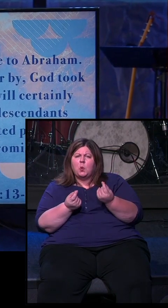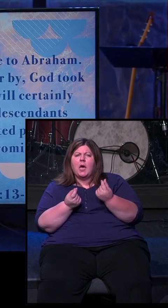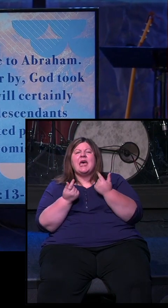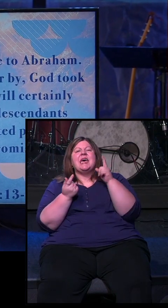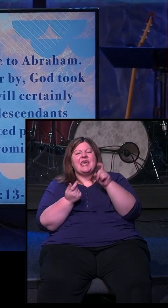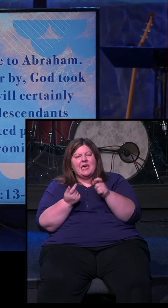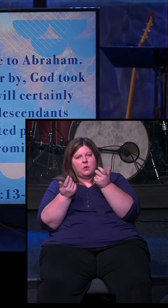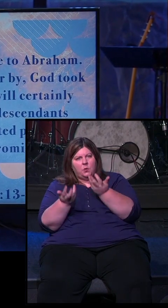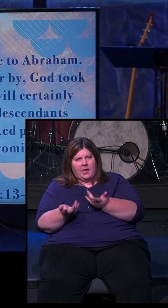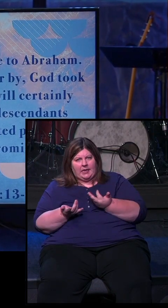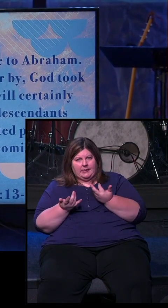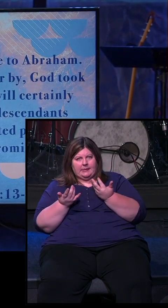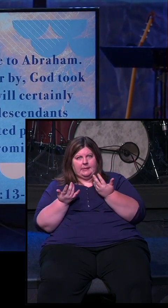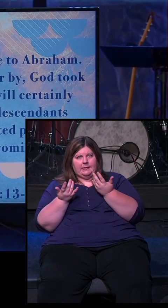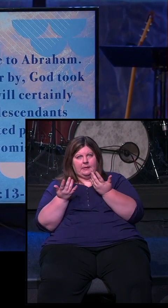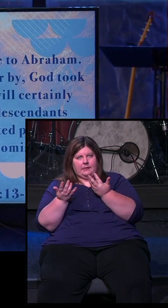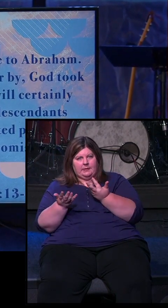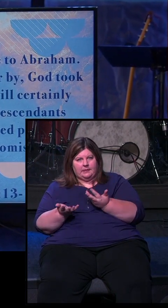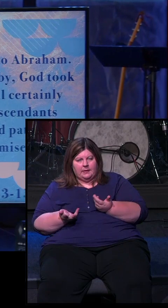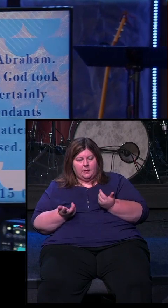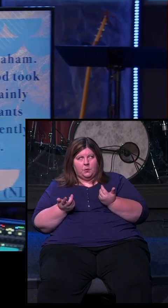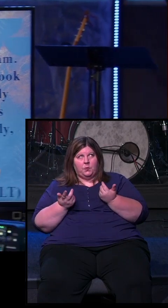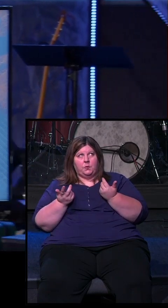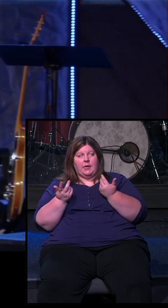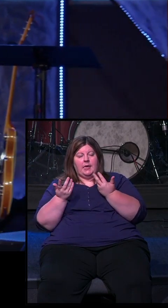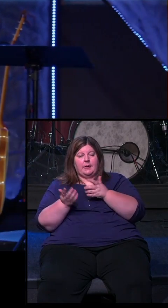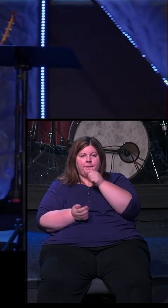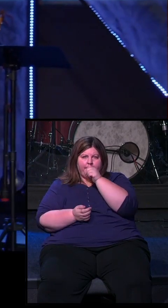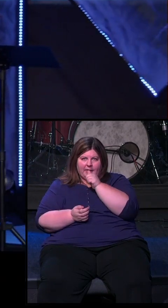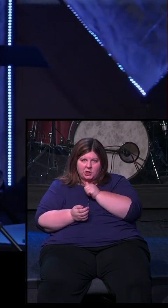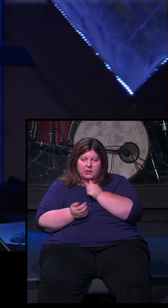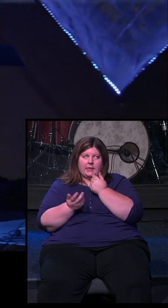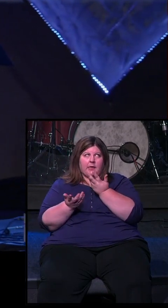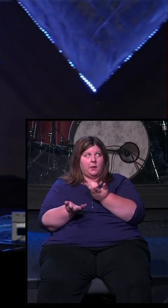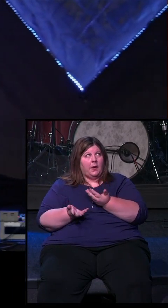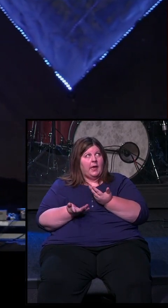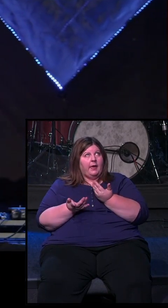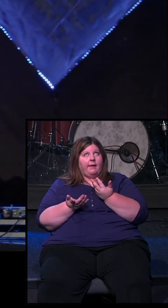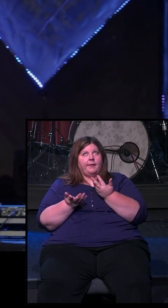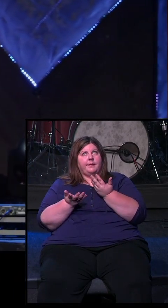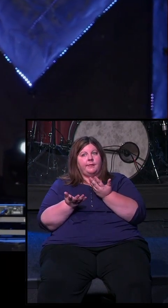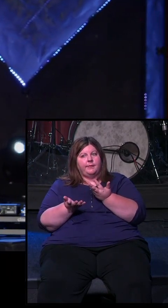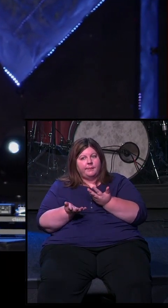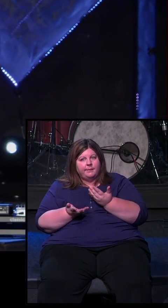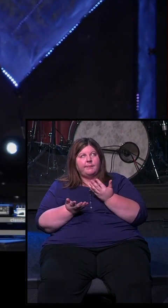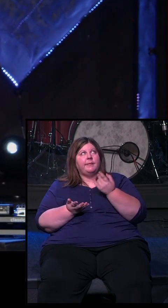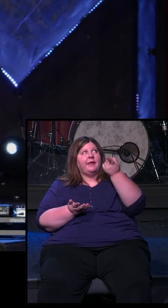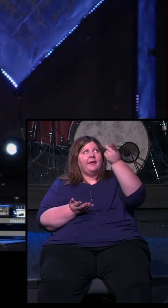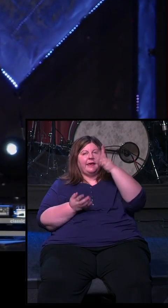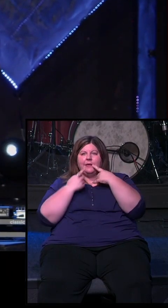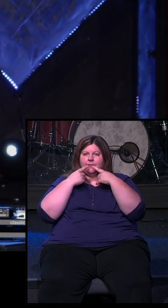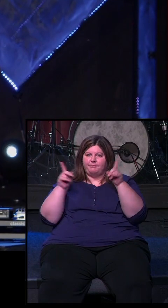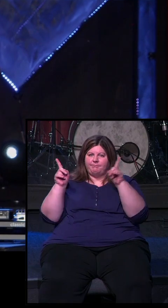He had to wait, says Abraham waited patiently for God to come through on his promise.